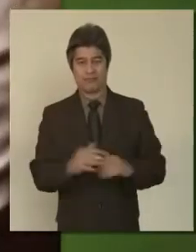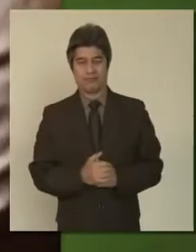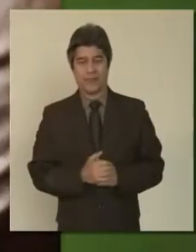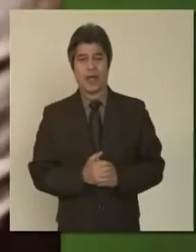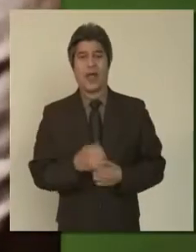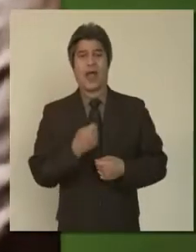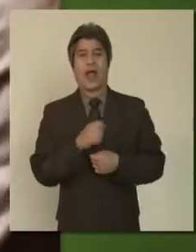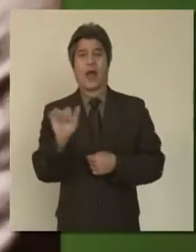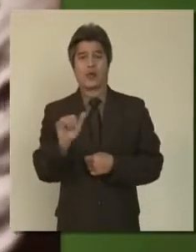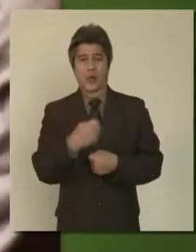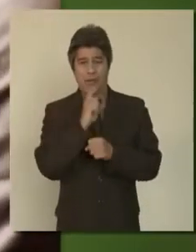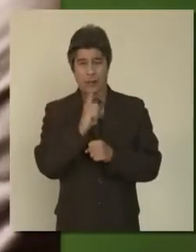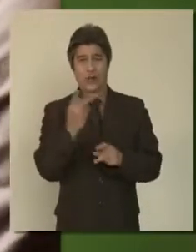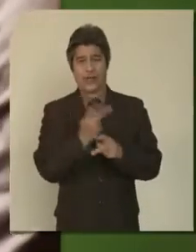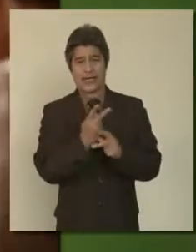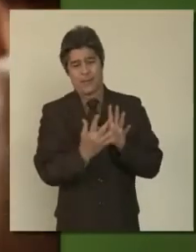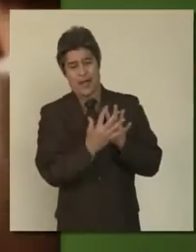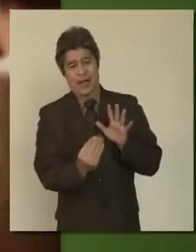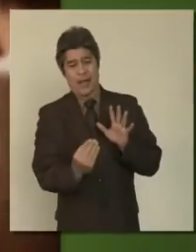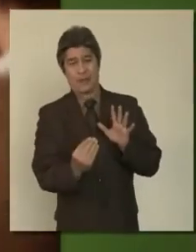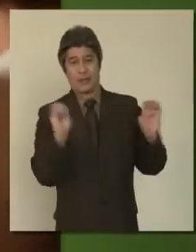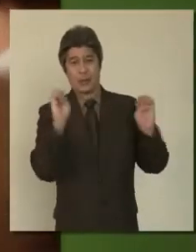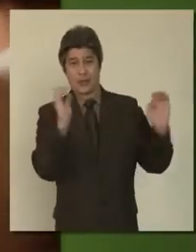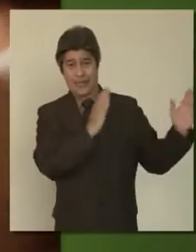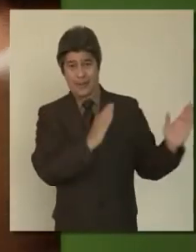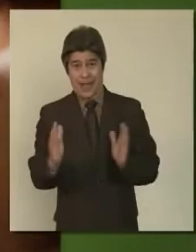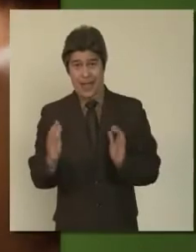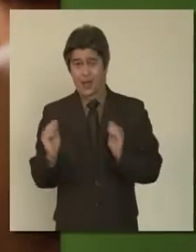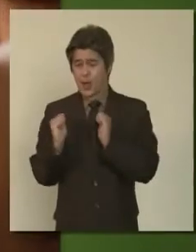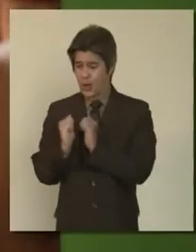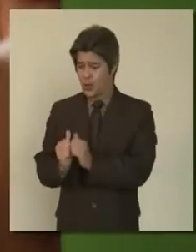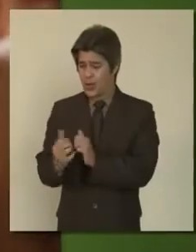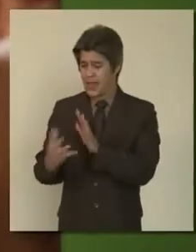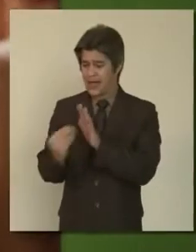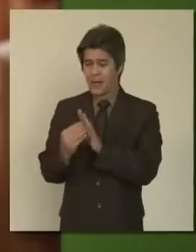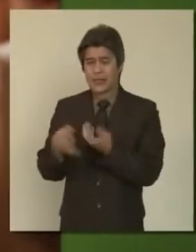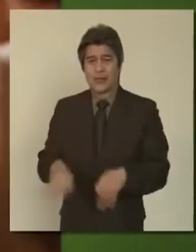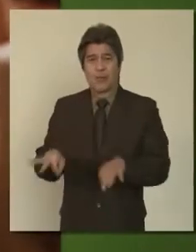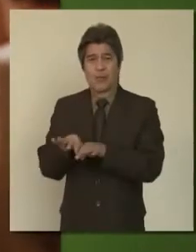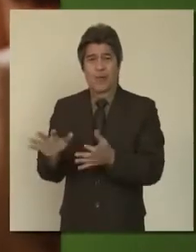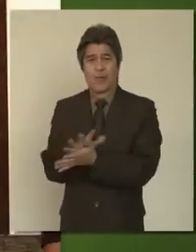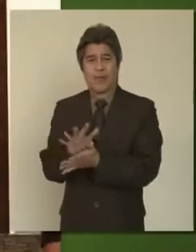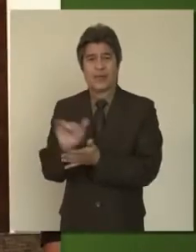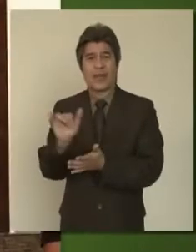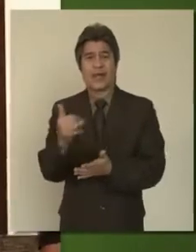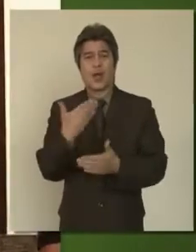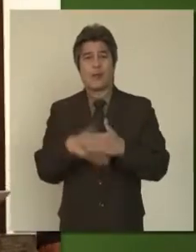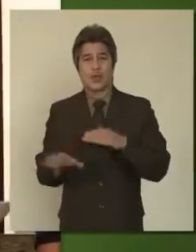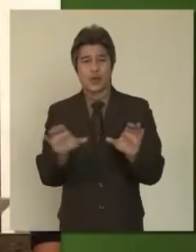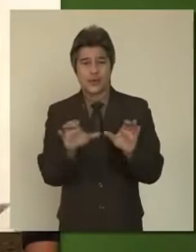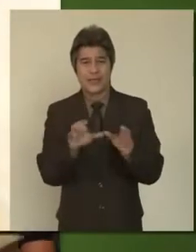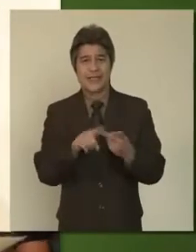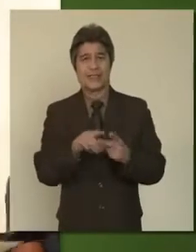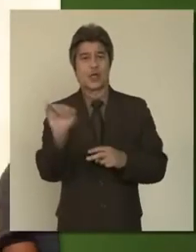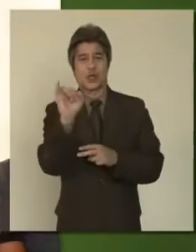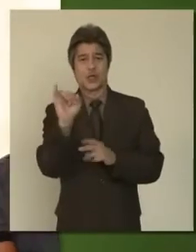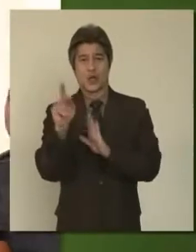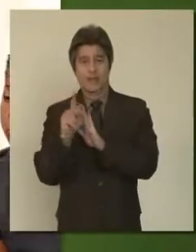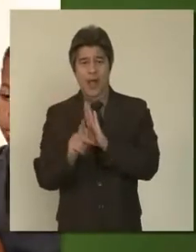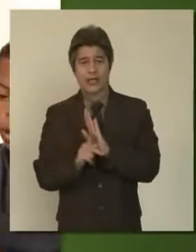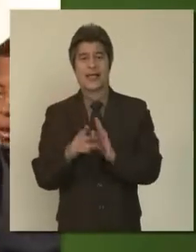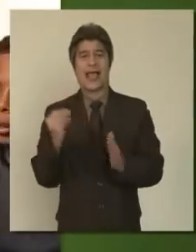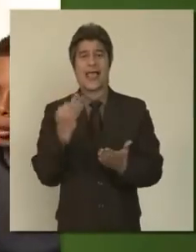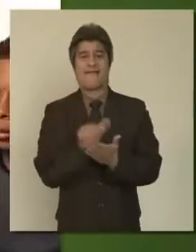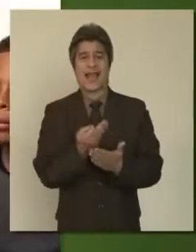Also, be sure to keep a copy of the emergency plan together with copies of important documents like birth certificates, insurance policies, and